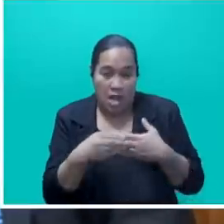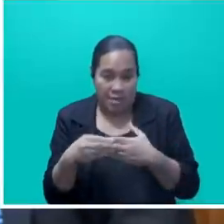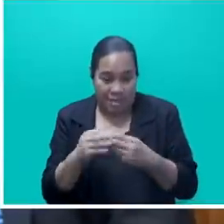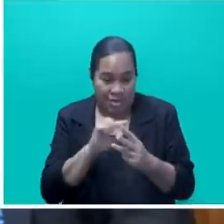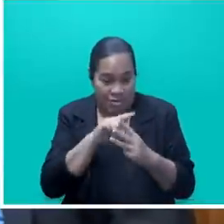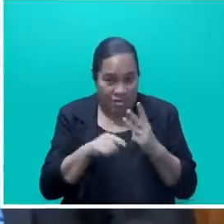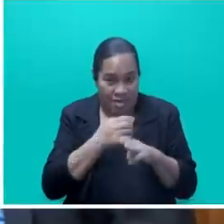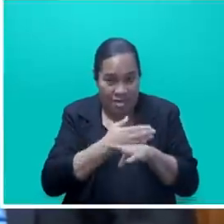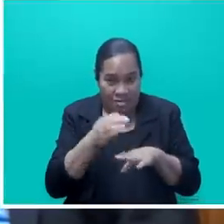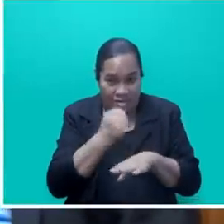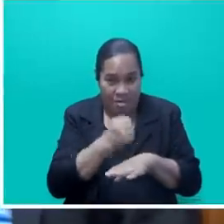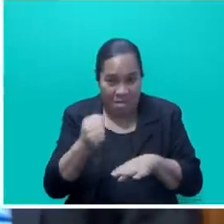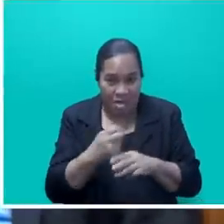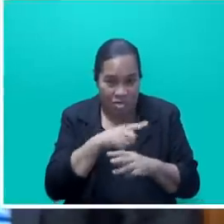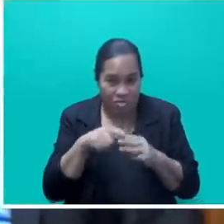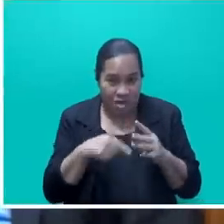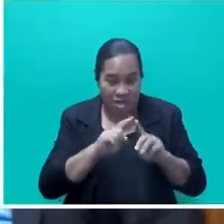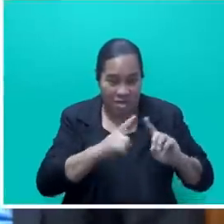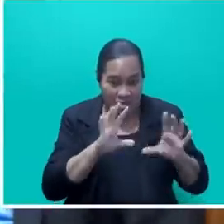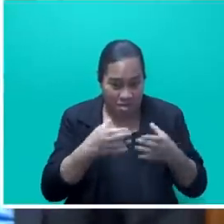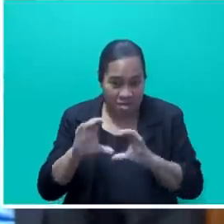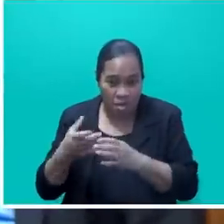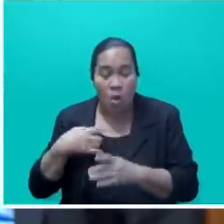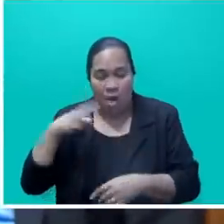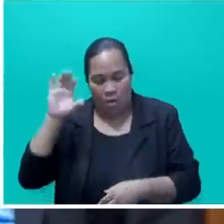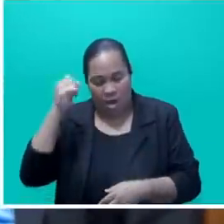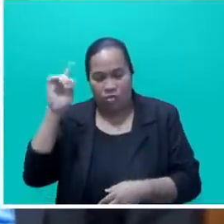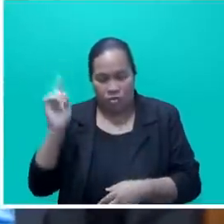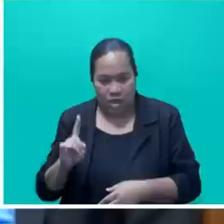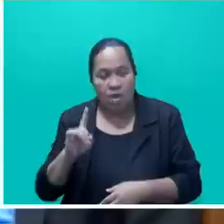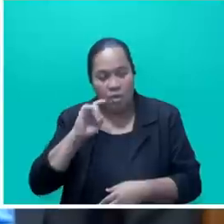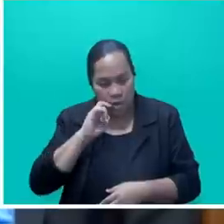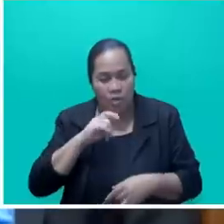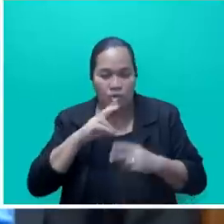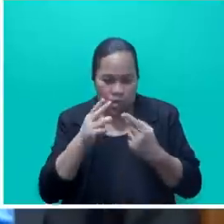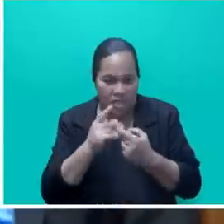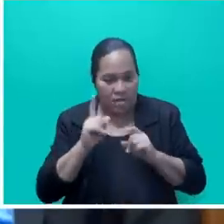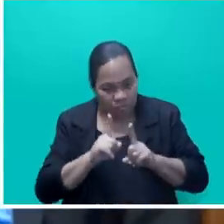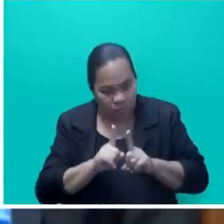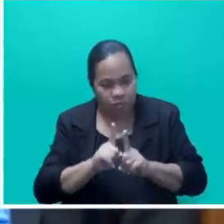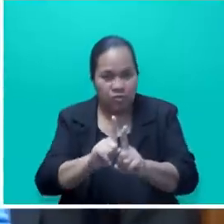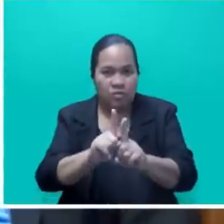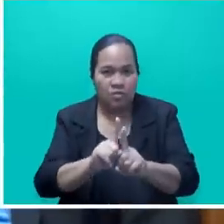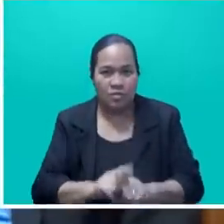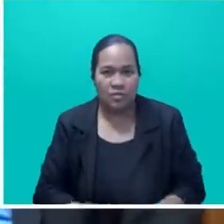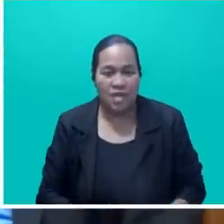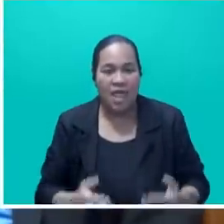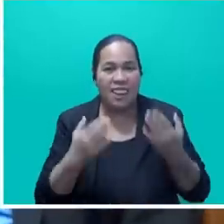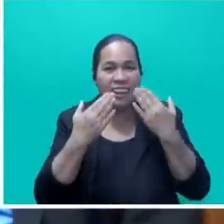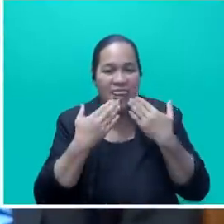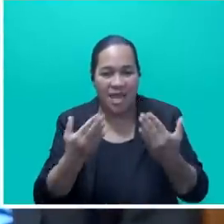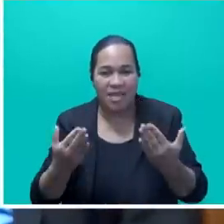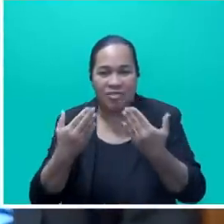what will shape the society we want today and tomorrow. We will walk this journey together. Thank you, Mr Speaker,